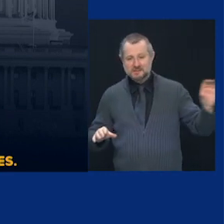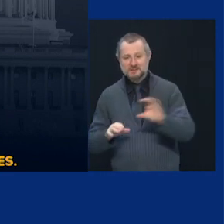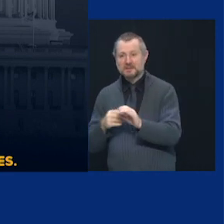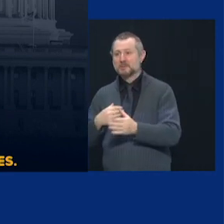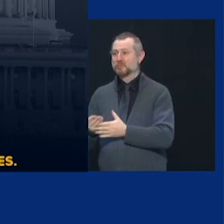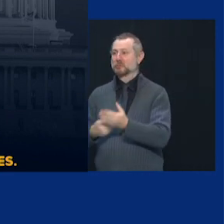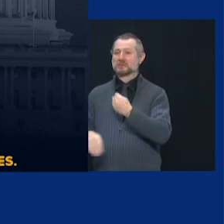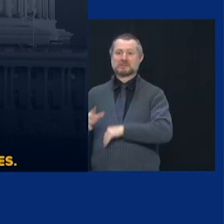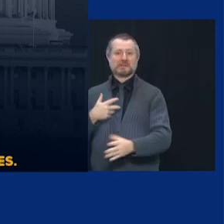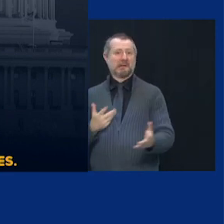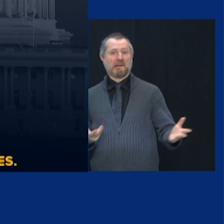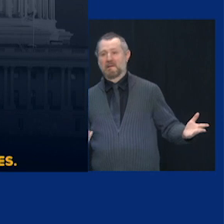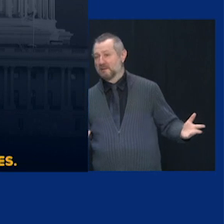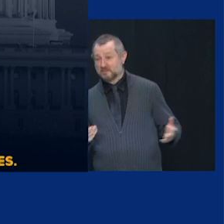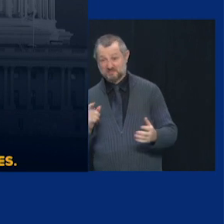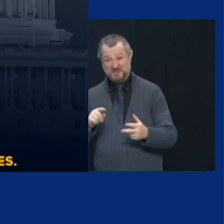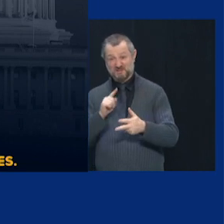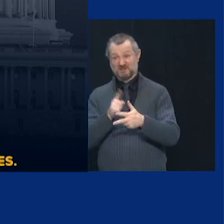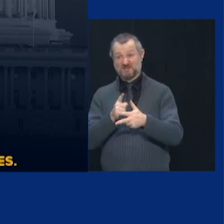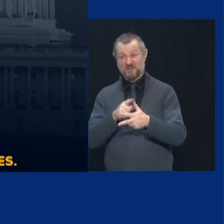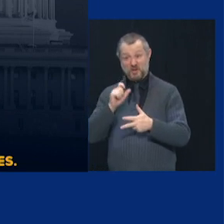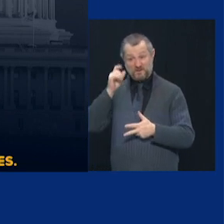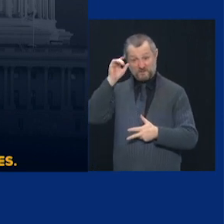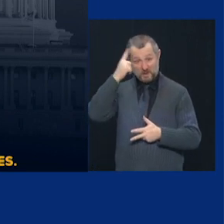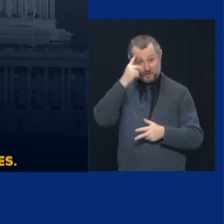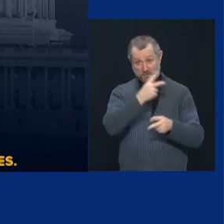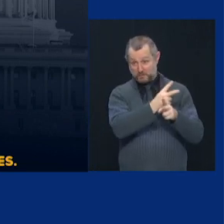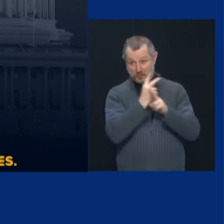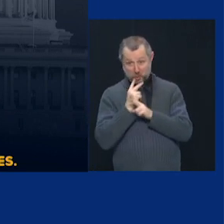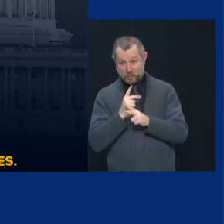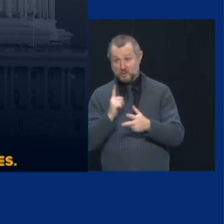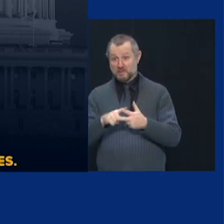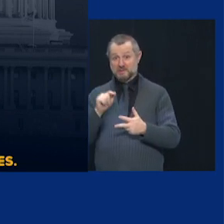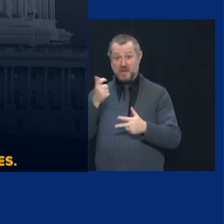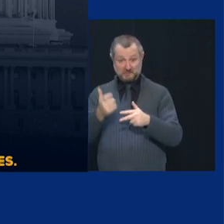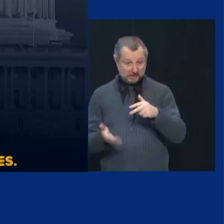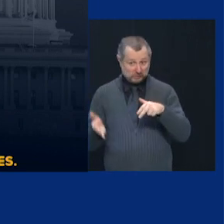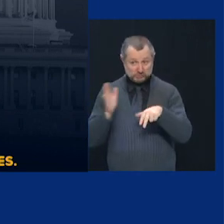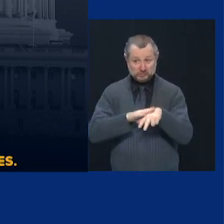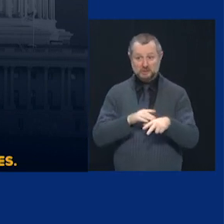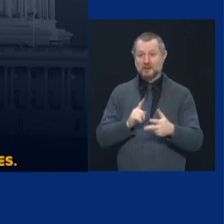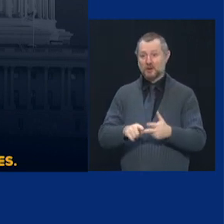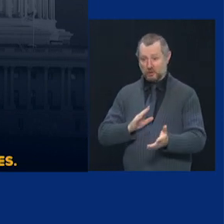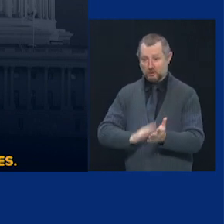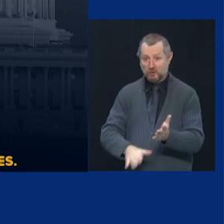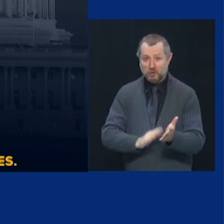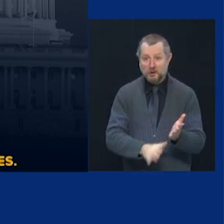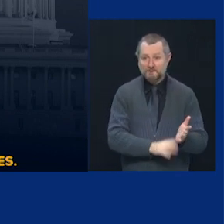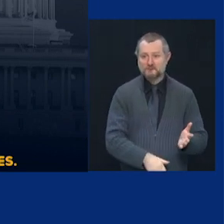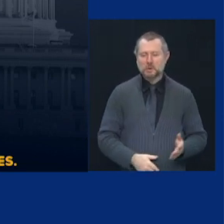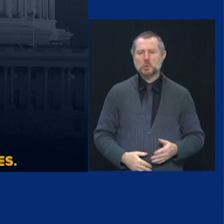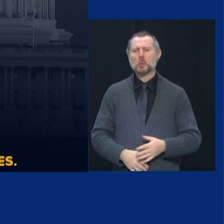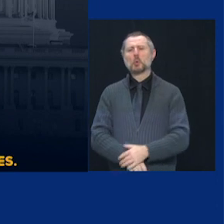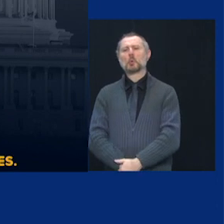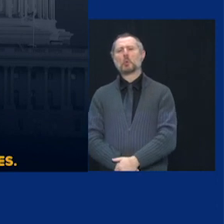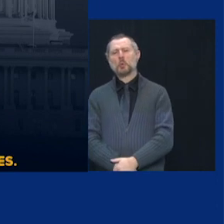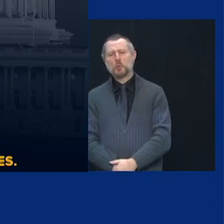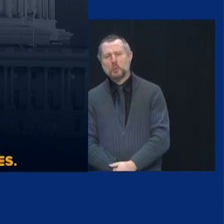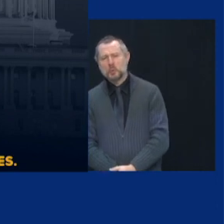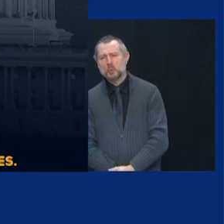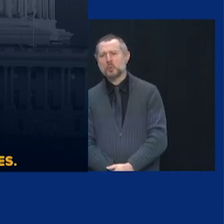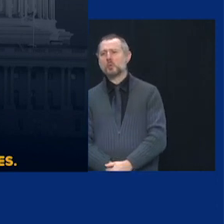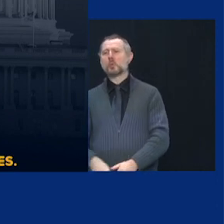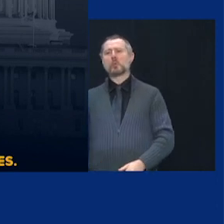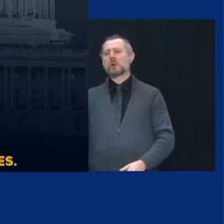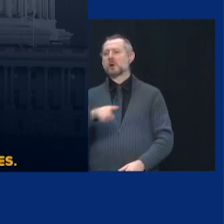things together, government borrowing, tax increases, layoffs. This is the last thing you want to do now.